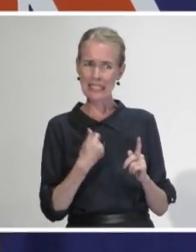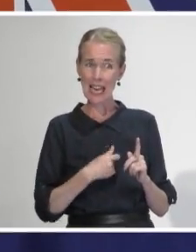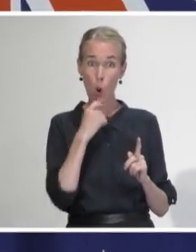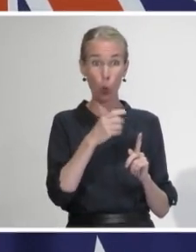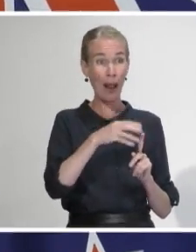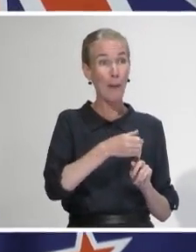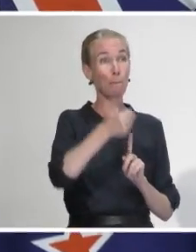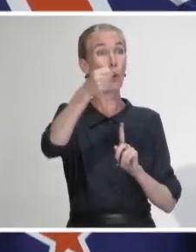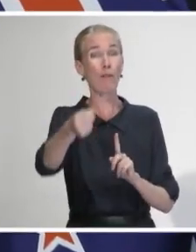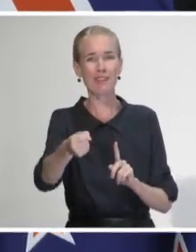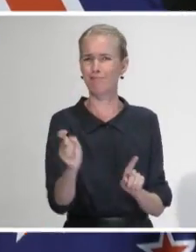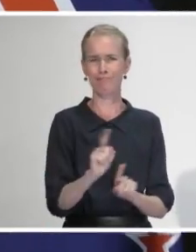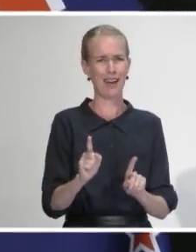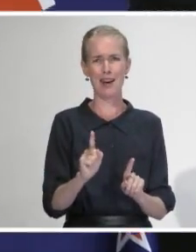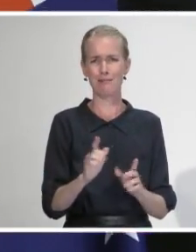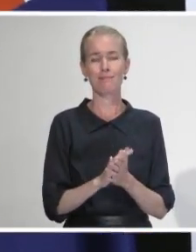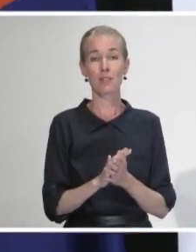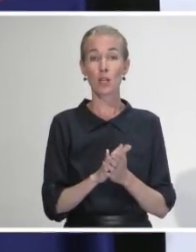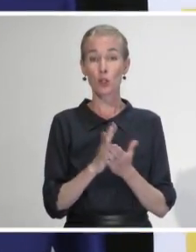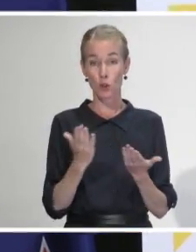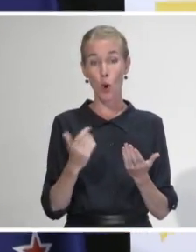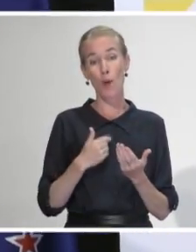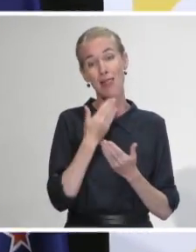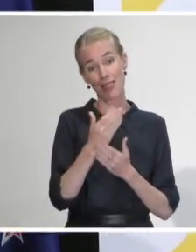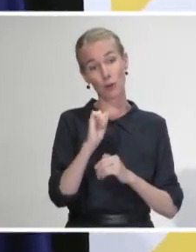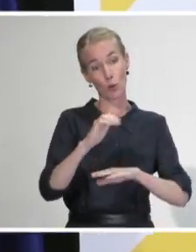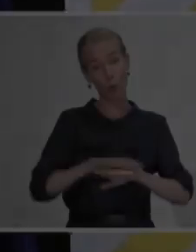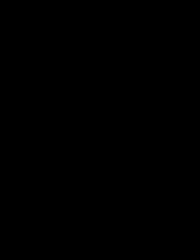Again, thanks for coming out on Easter Sunday and we'll look forward to continuing to work with you. Kia ora koutou.